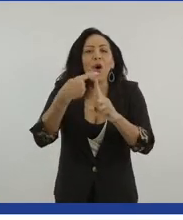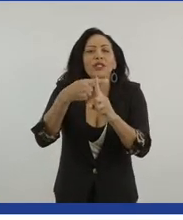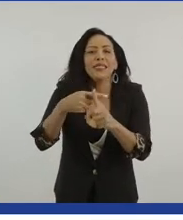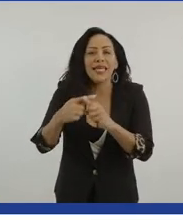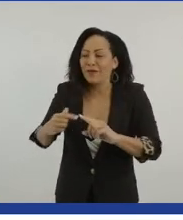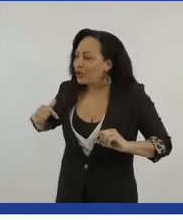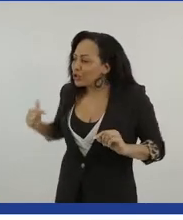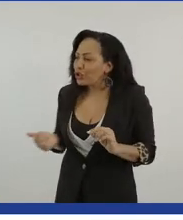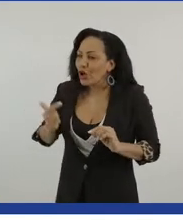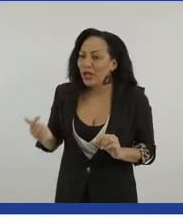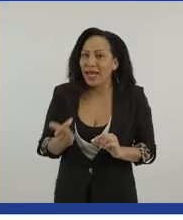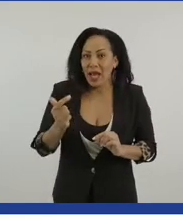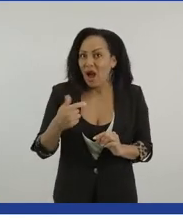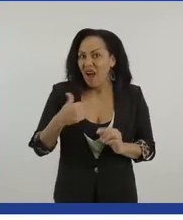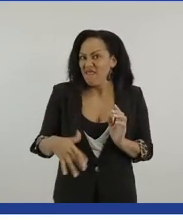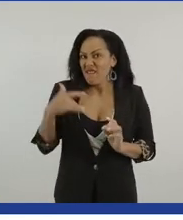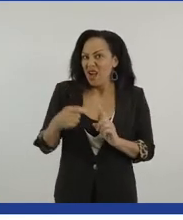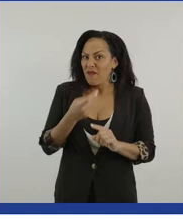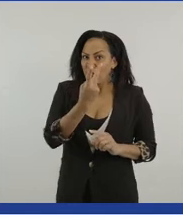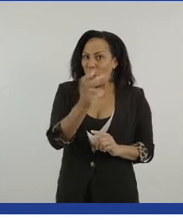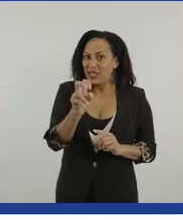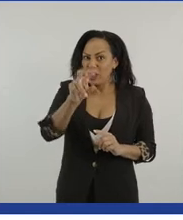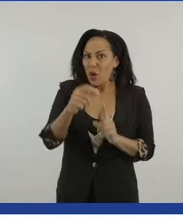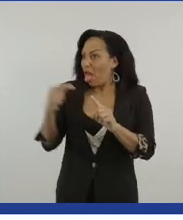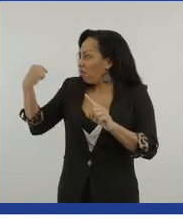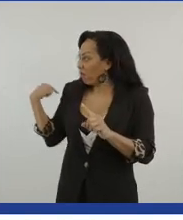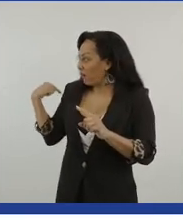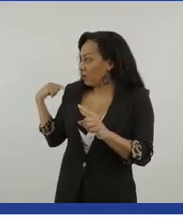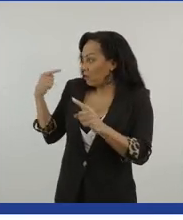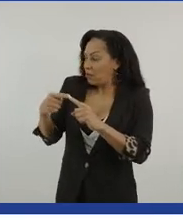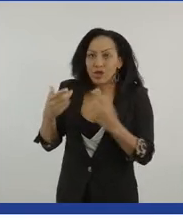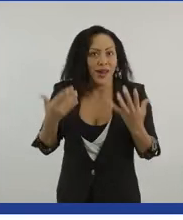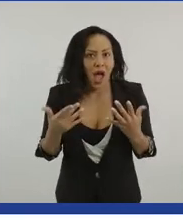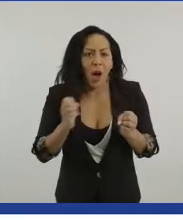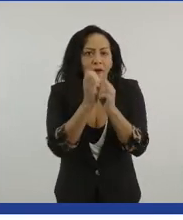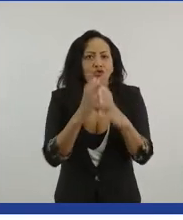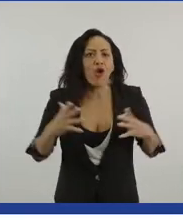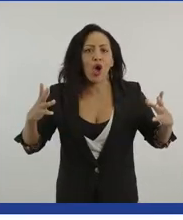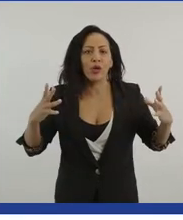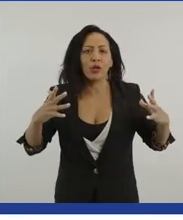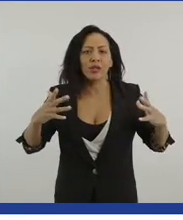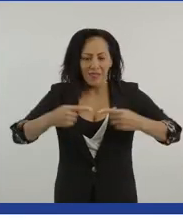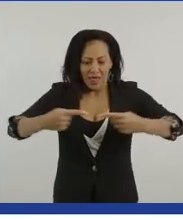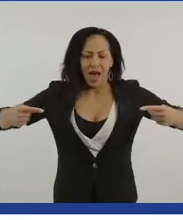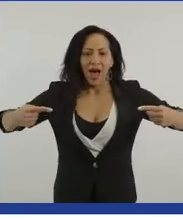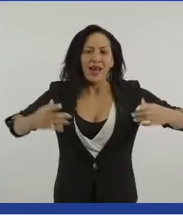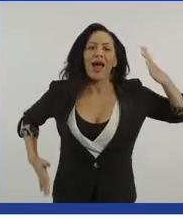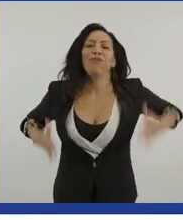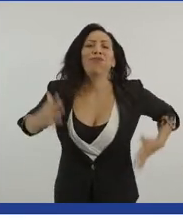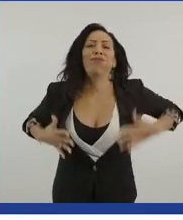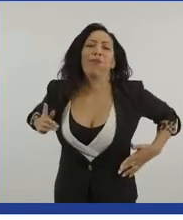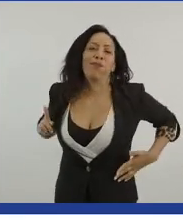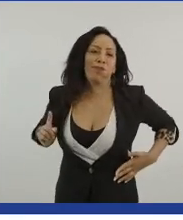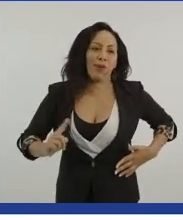and I've really grown since that point that you saw in 2012, where I, I, um, crossed that finish line and, and showed you the guns.